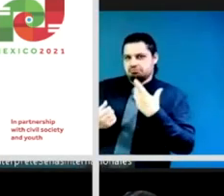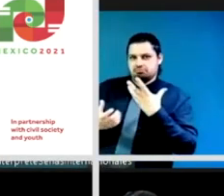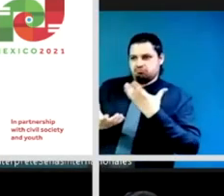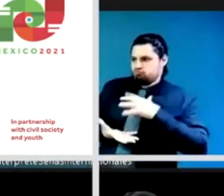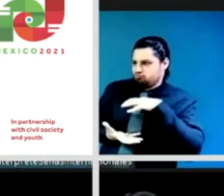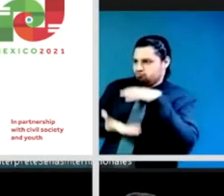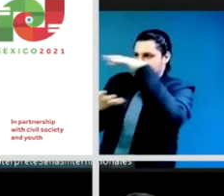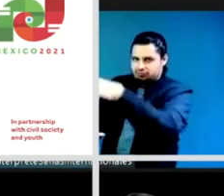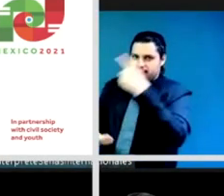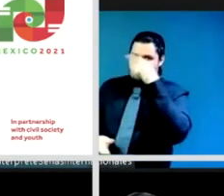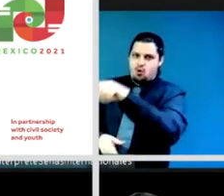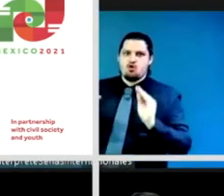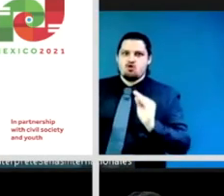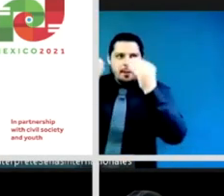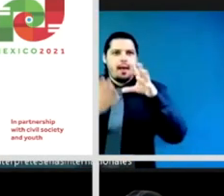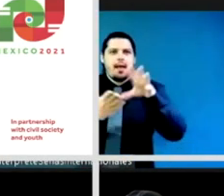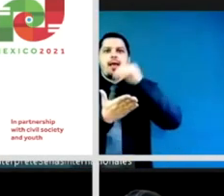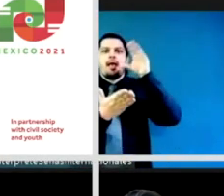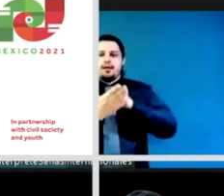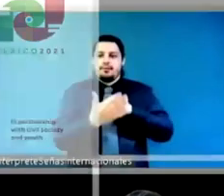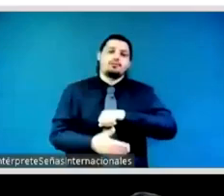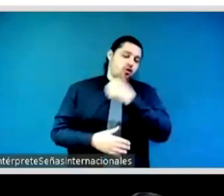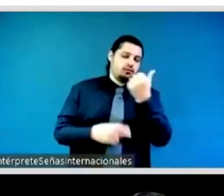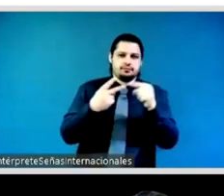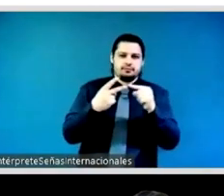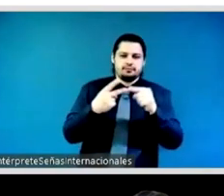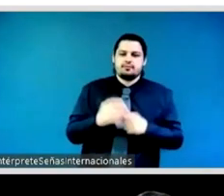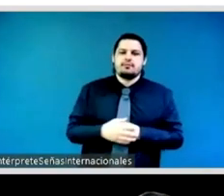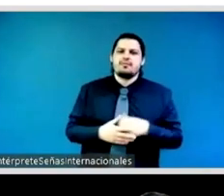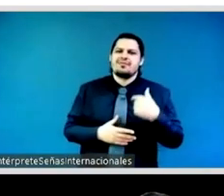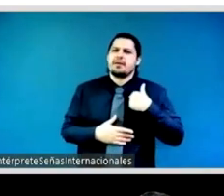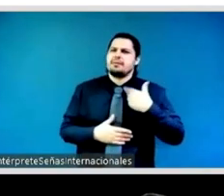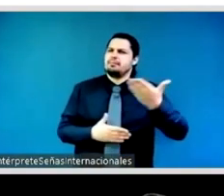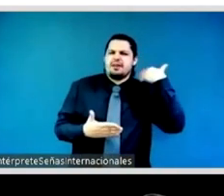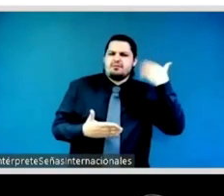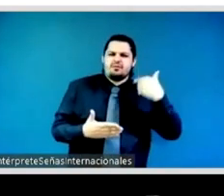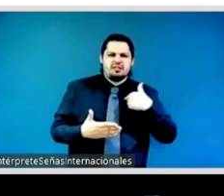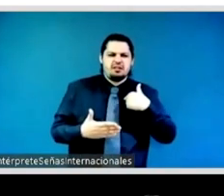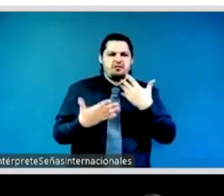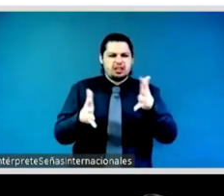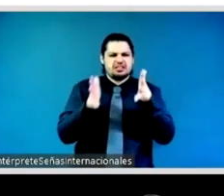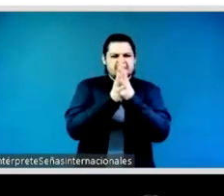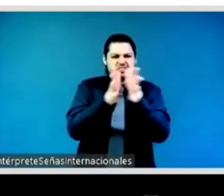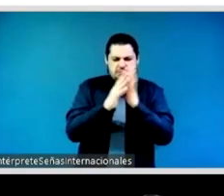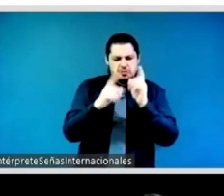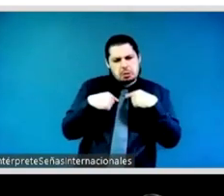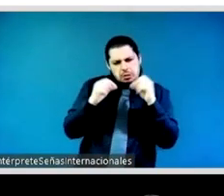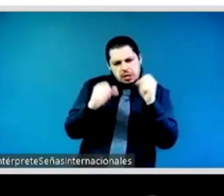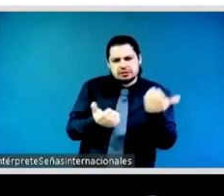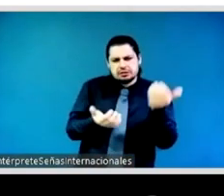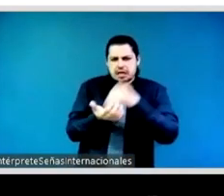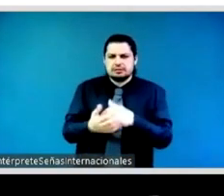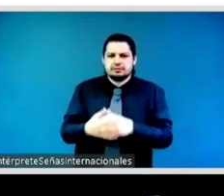but asking everyone when we do this transformative work to lean into feeling uncomfortable because doing things differently is very